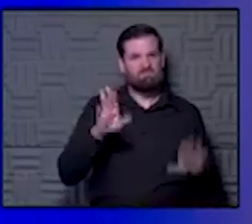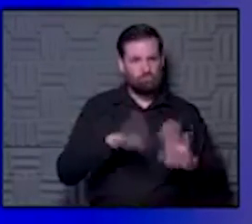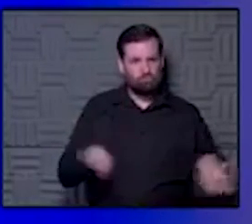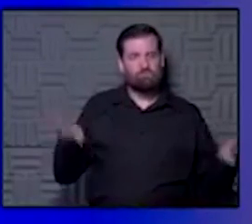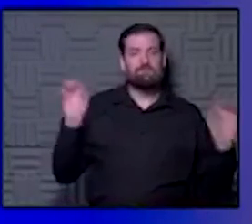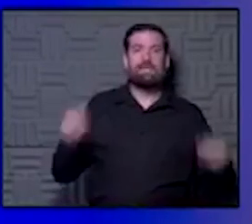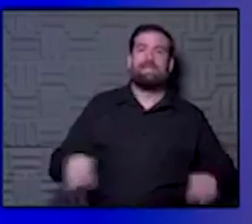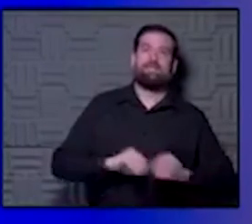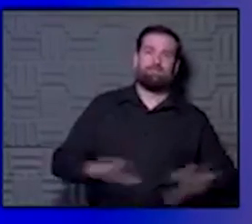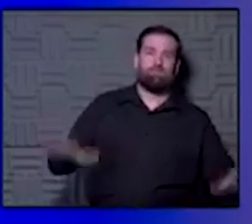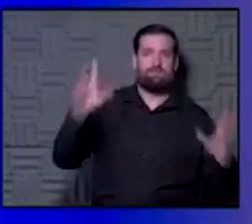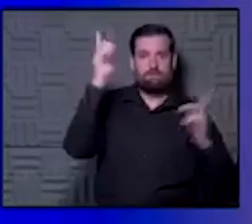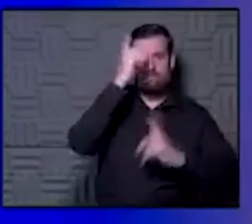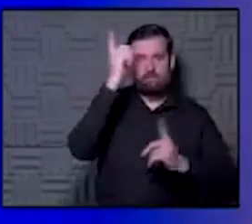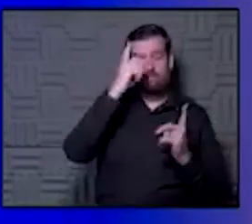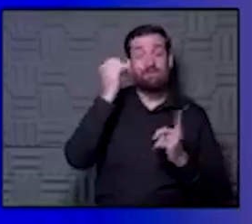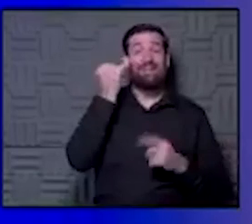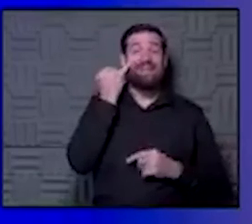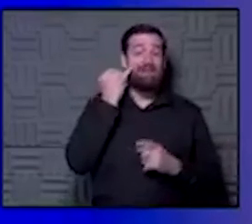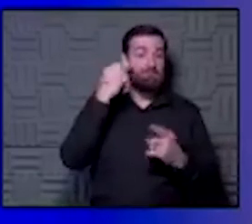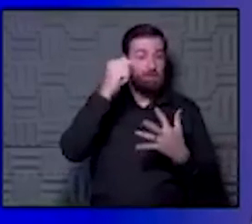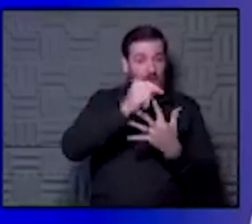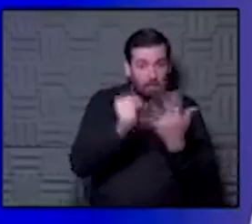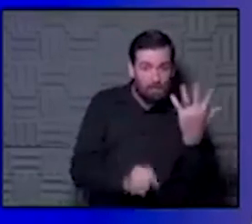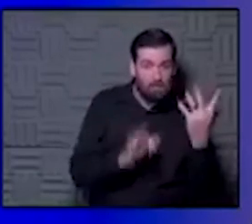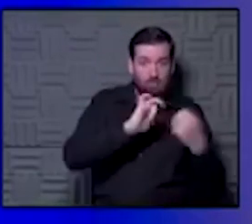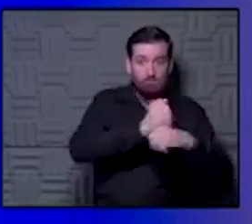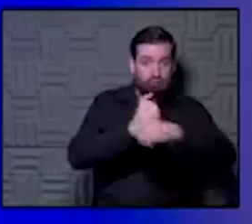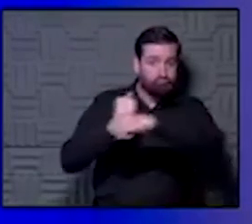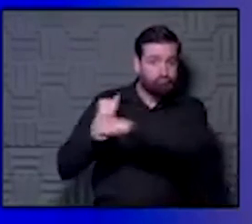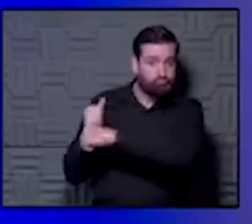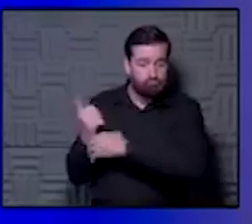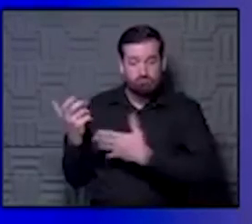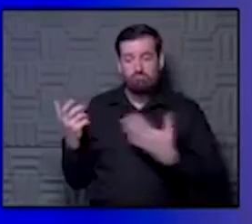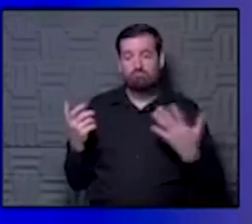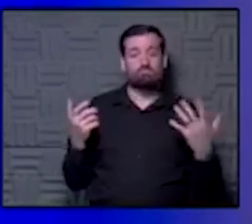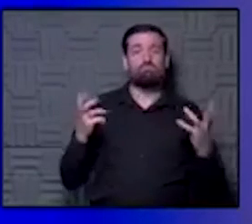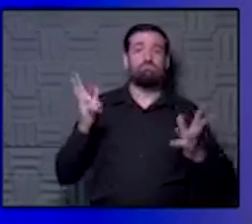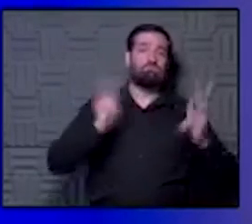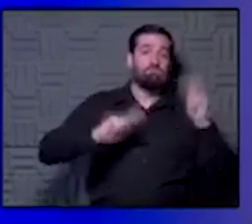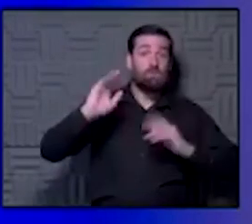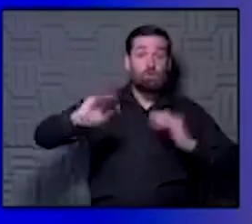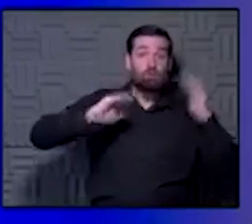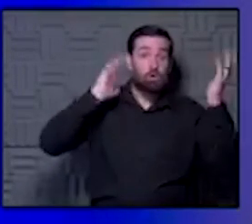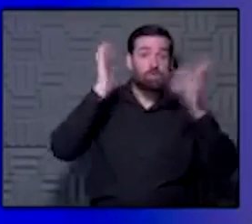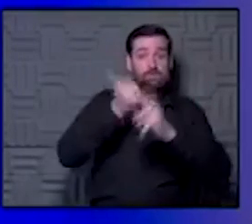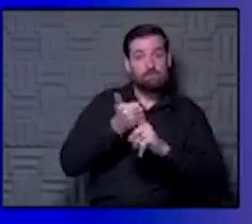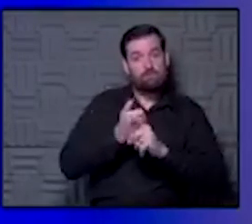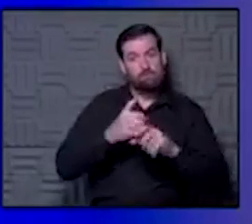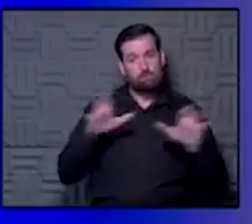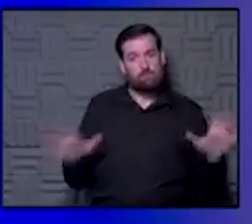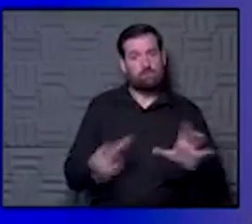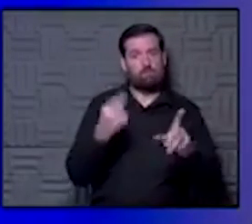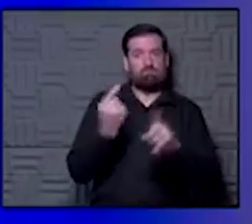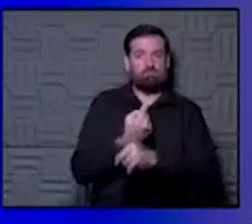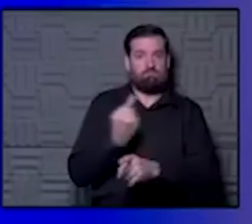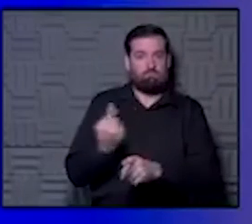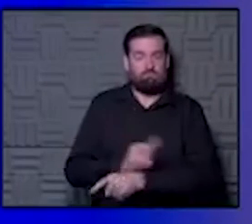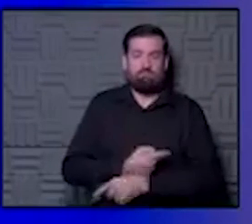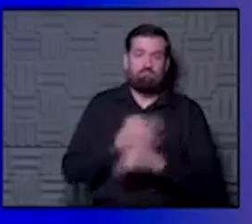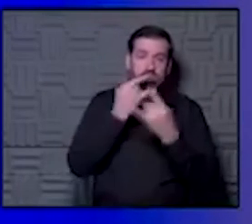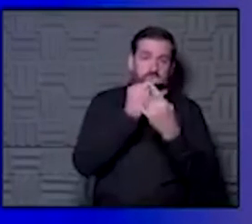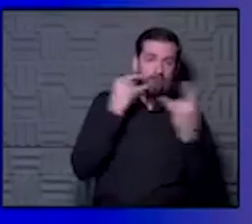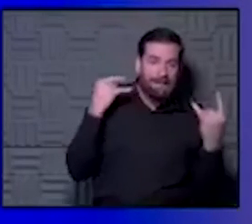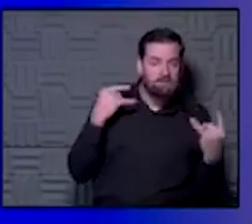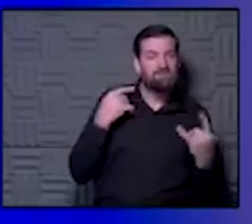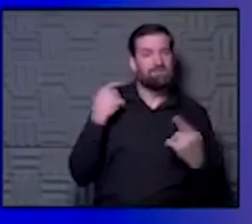spread the disease. But if those systems are in place and you have the people, the adults doing the right things, wearing the